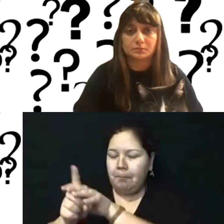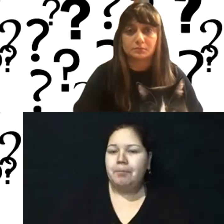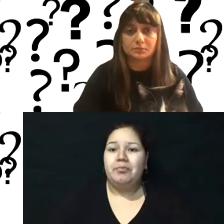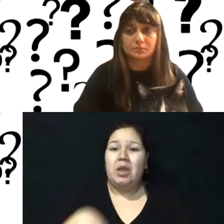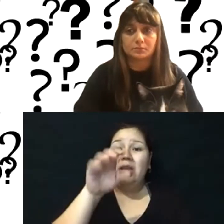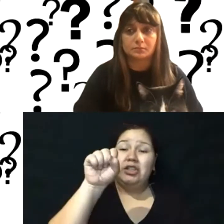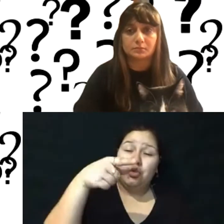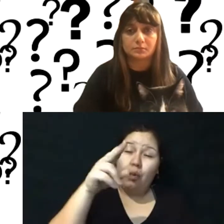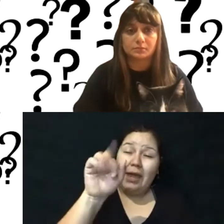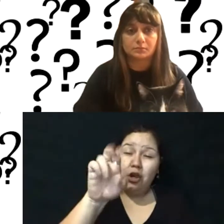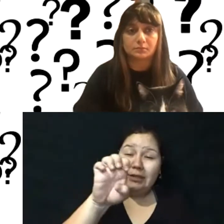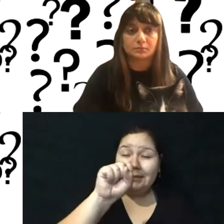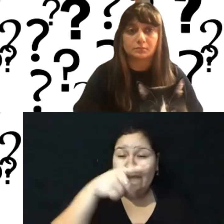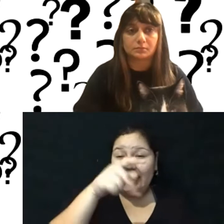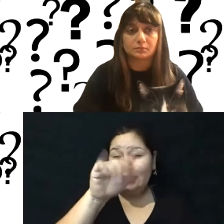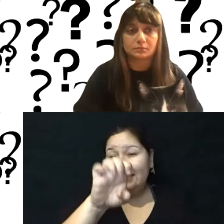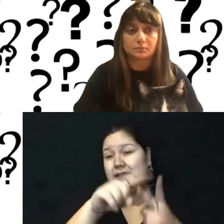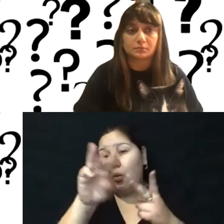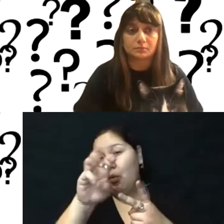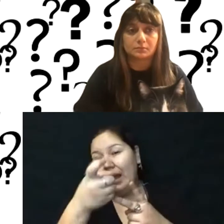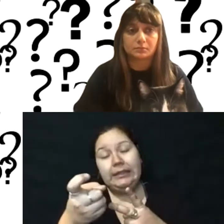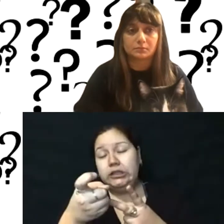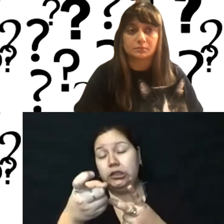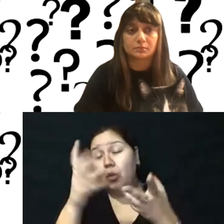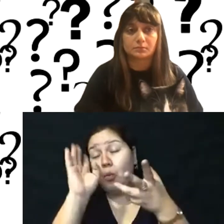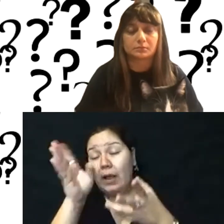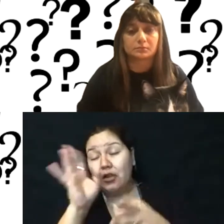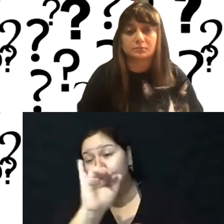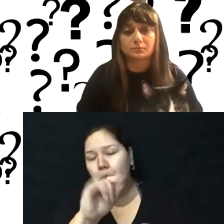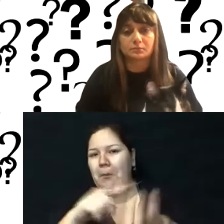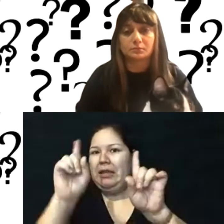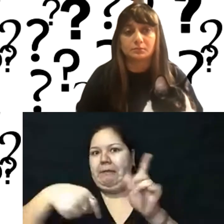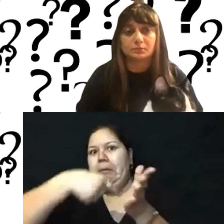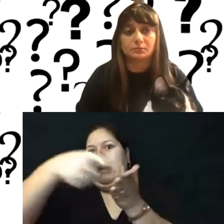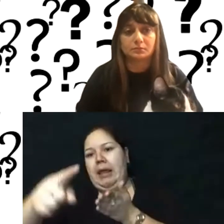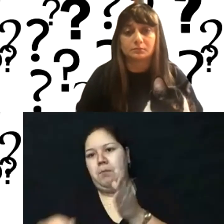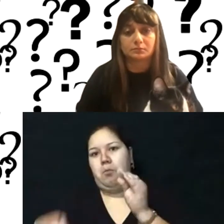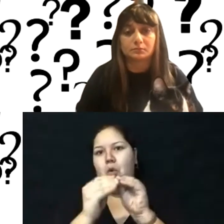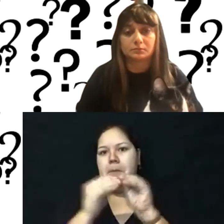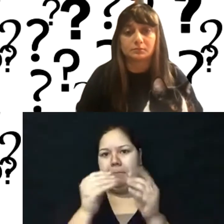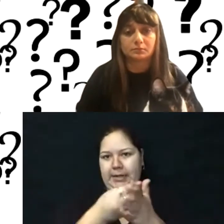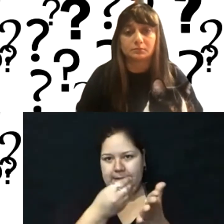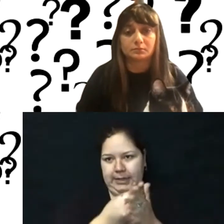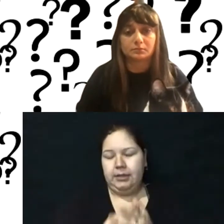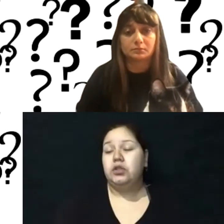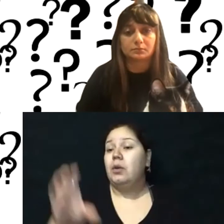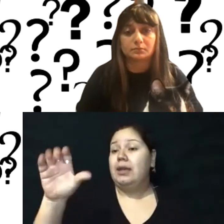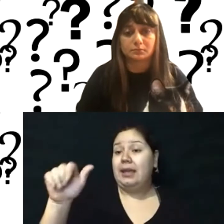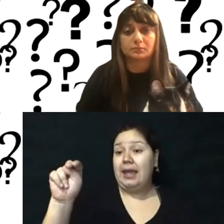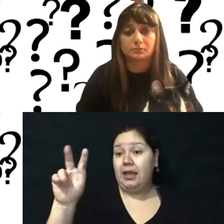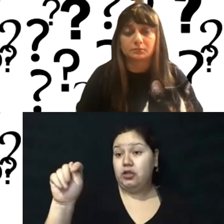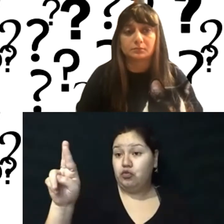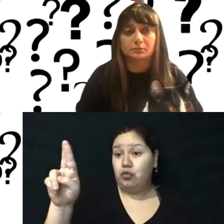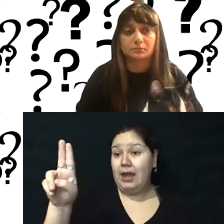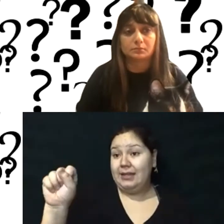as well, but you're paying for the whole thing there. Um, and so what it can look like, for example, CanTrust is sort of basic, you know,